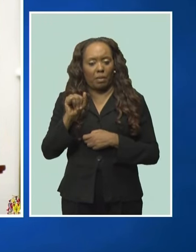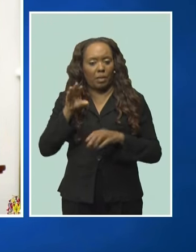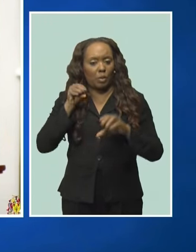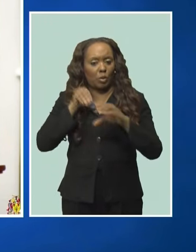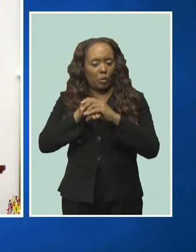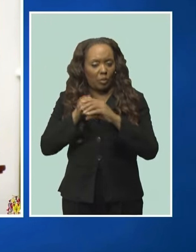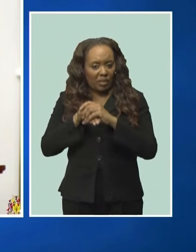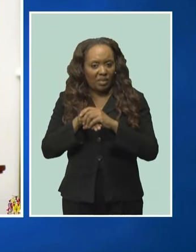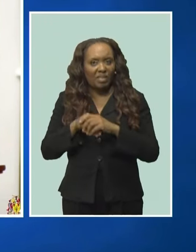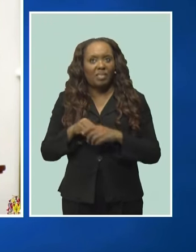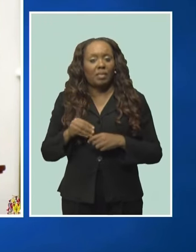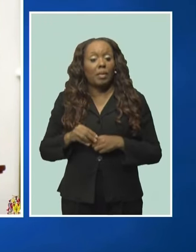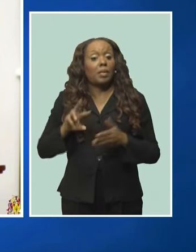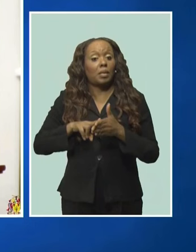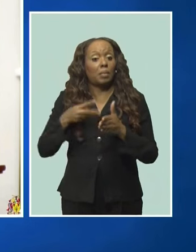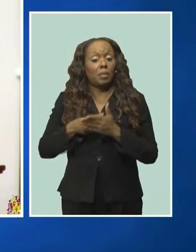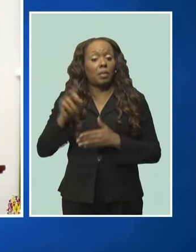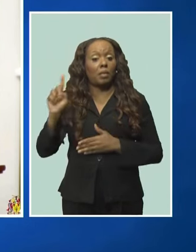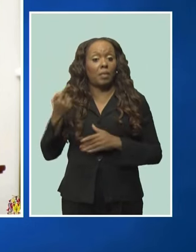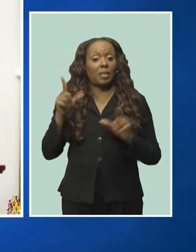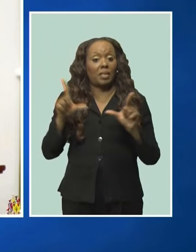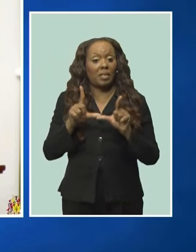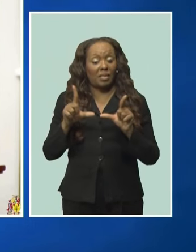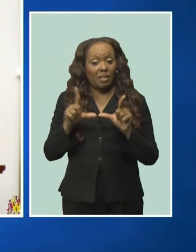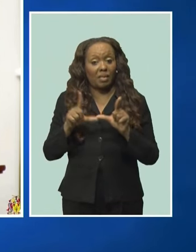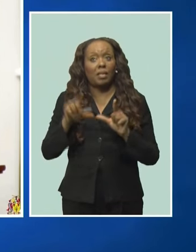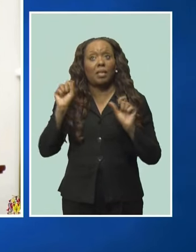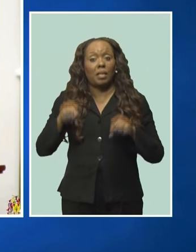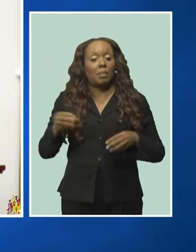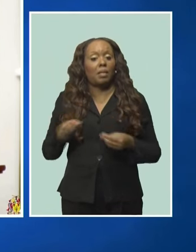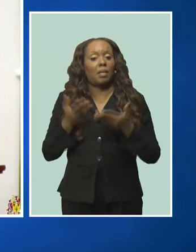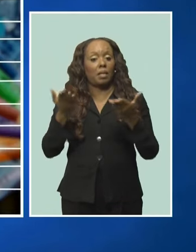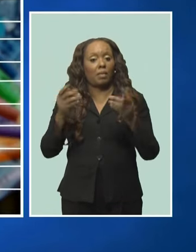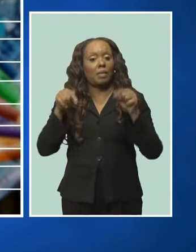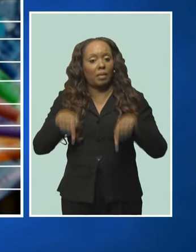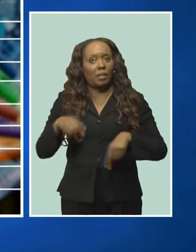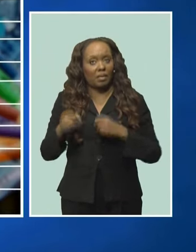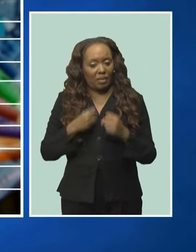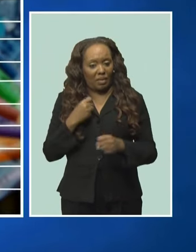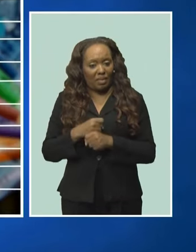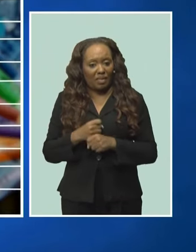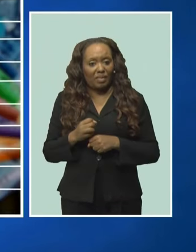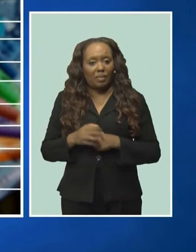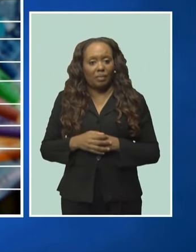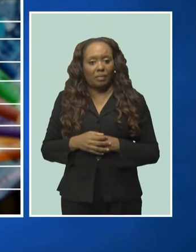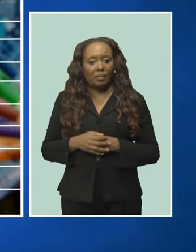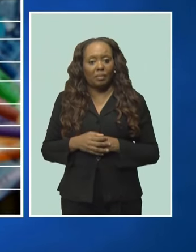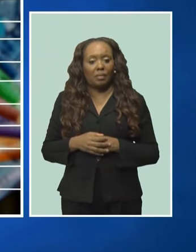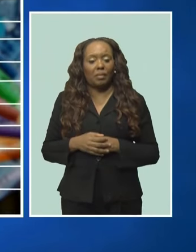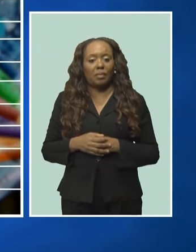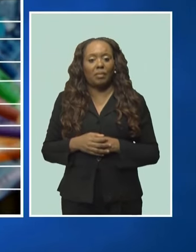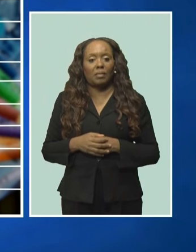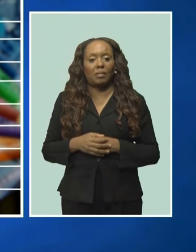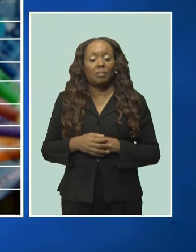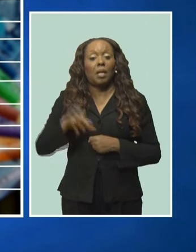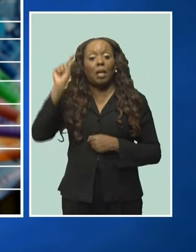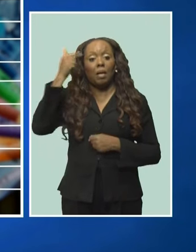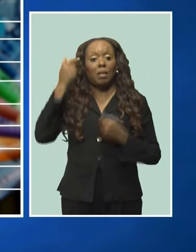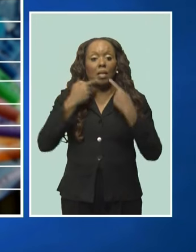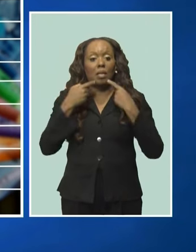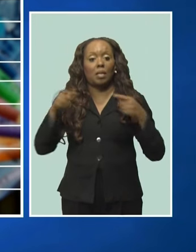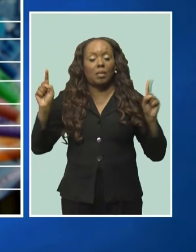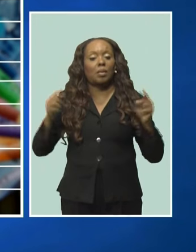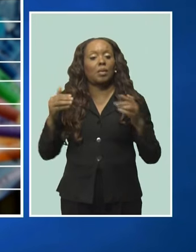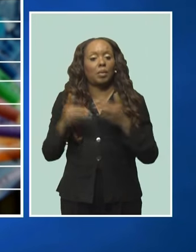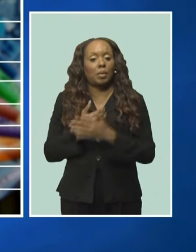that our first licenses for storage can be issued in this year. Pearson government has also announced a new